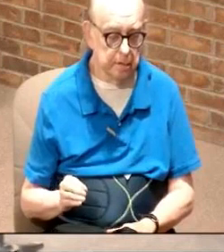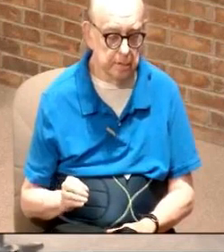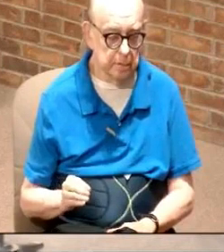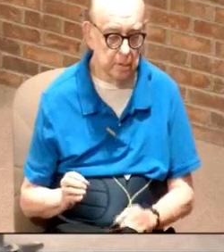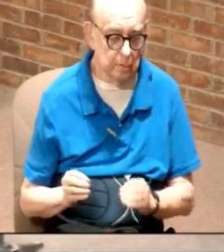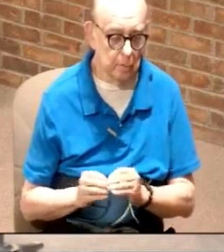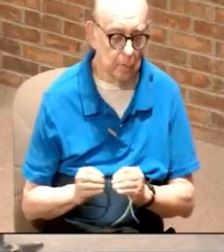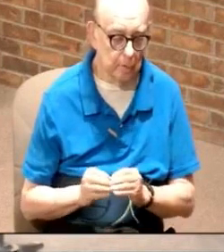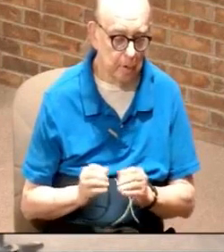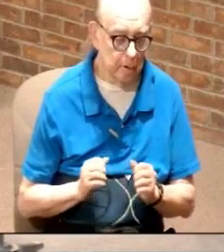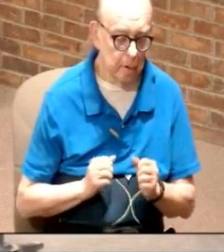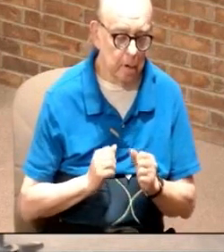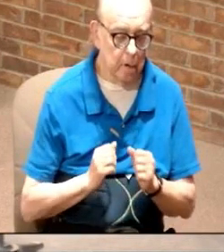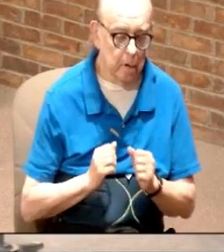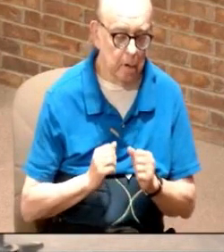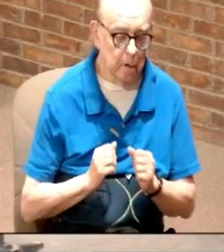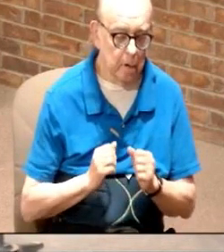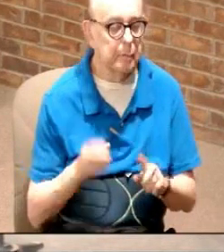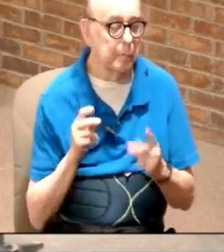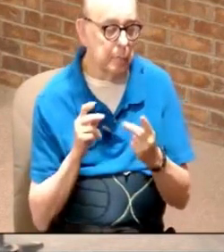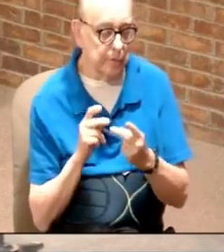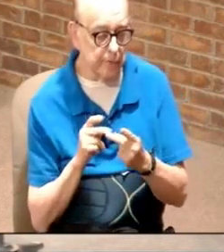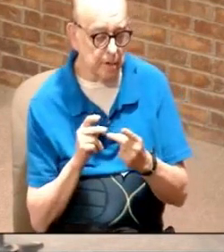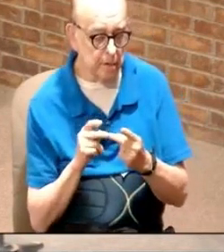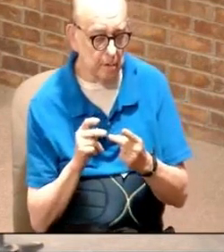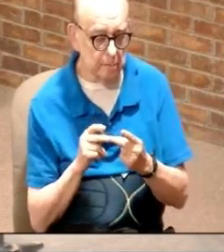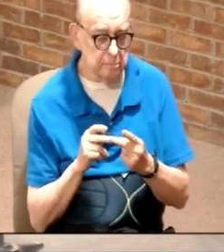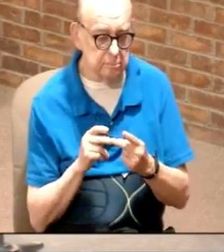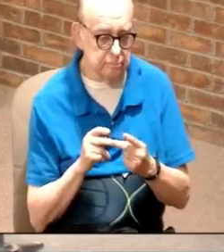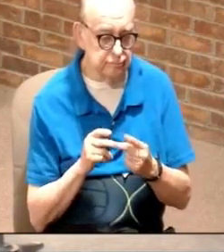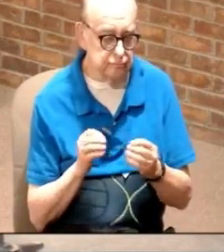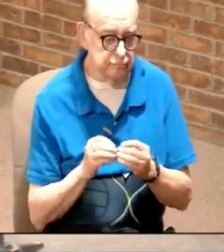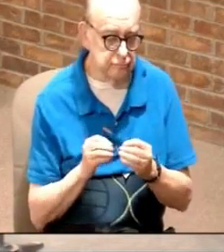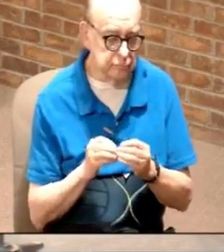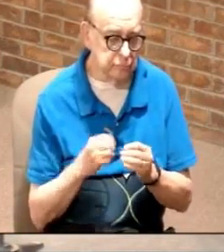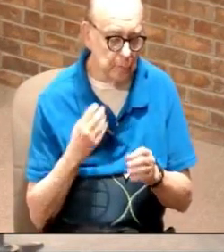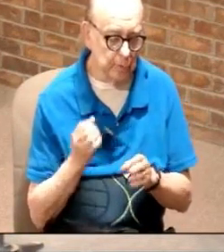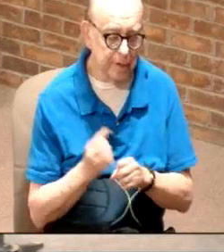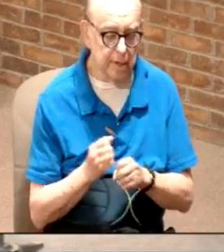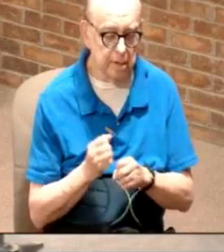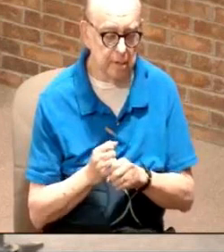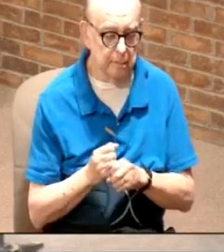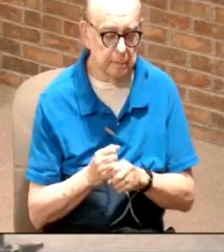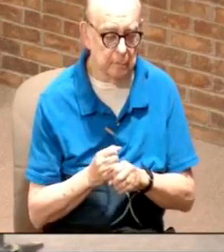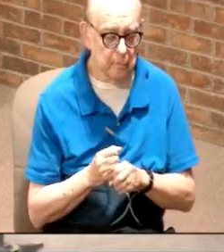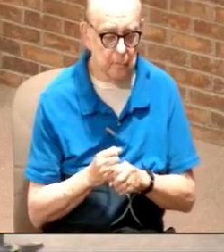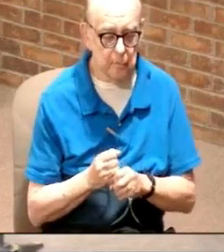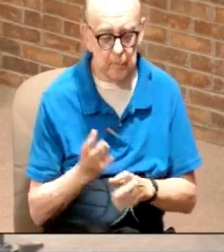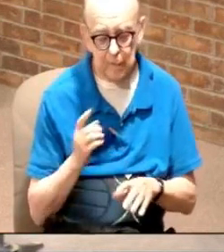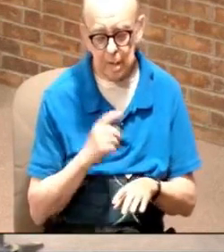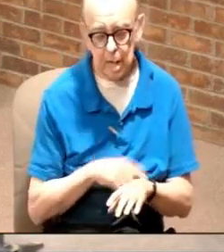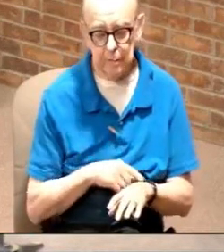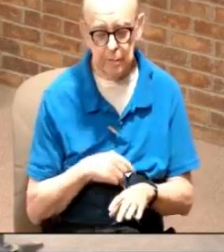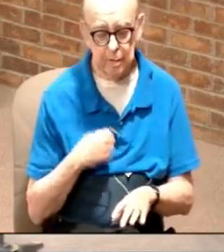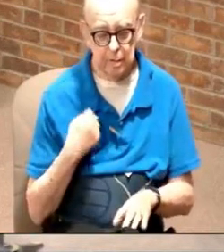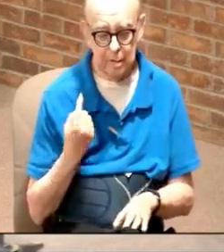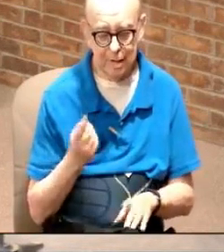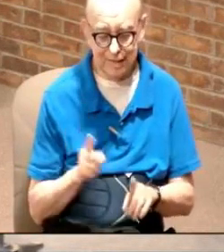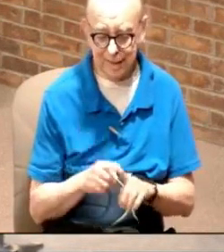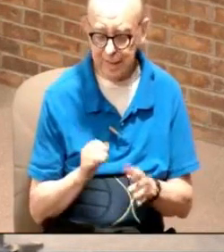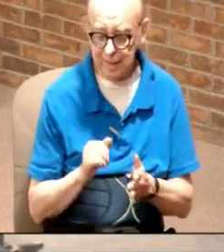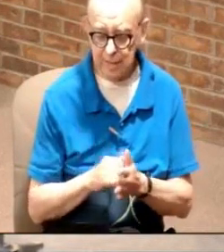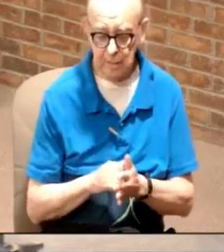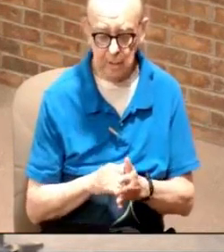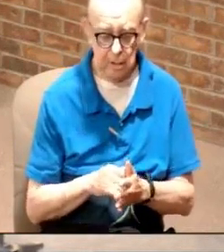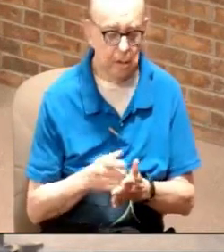that we get away from perfect, the more we get. And so a lot of times it's like this.